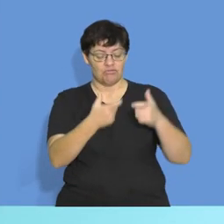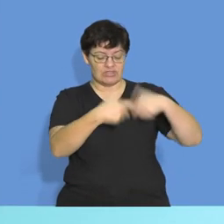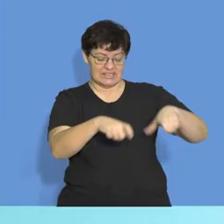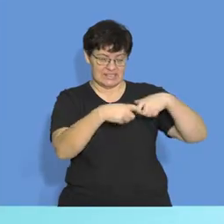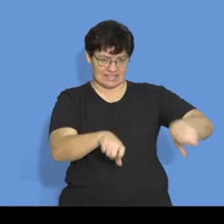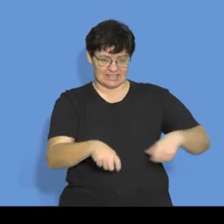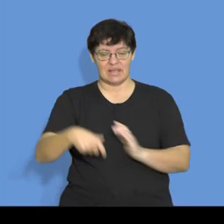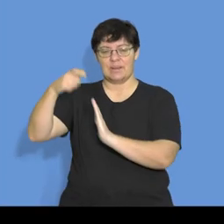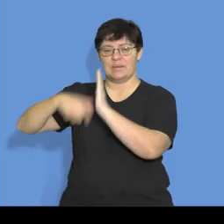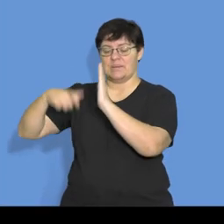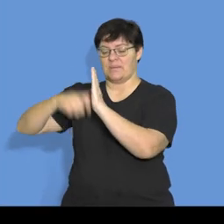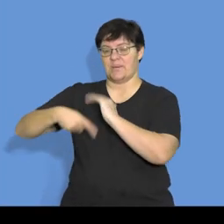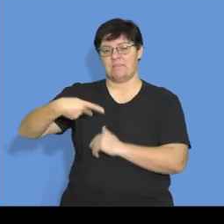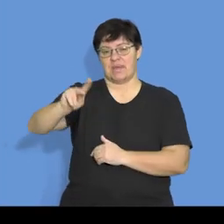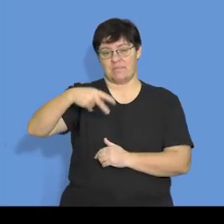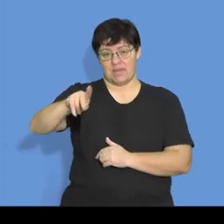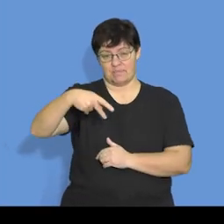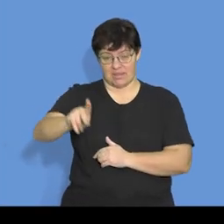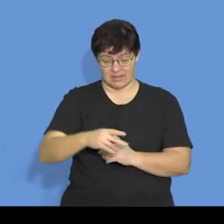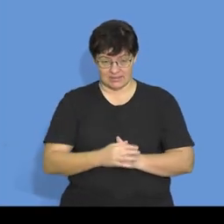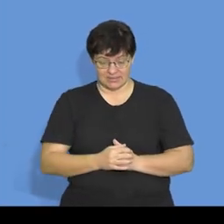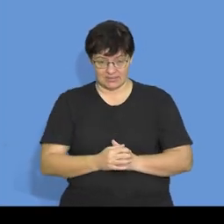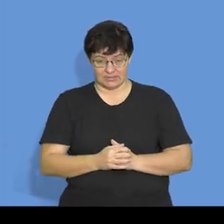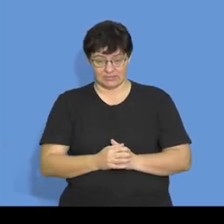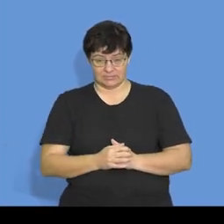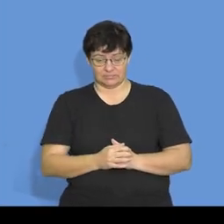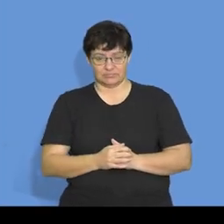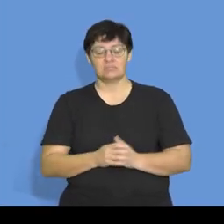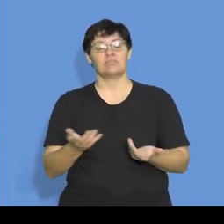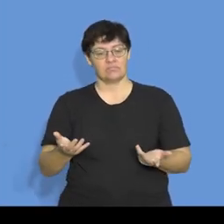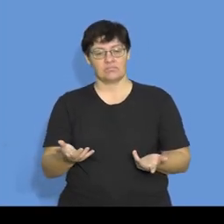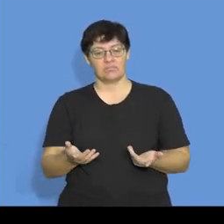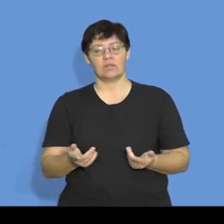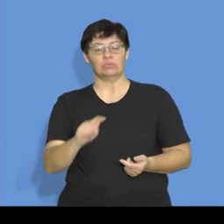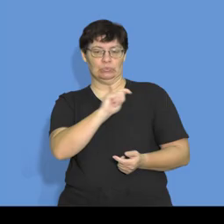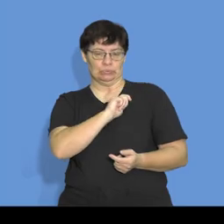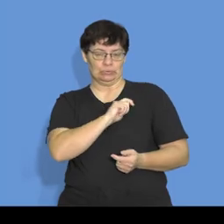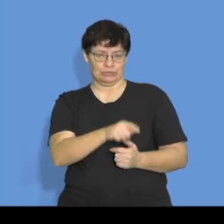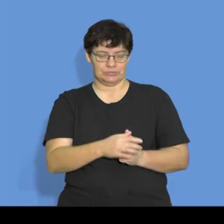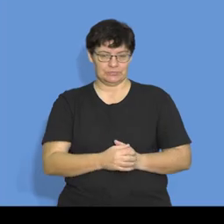and payments. So obviously, this will be, the statement will be true.